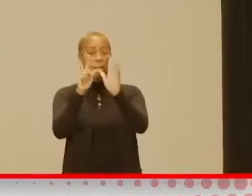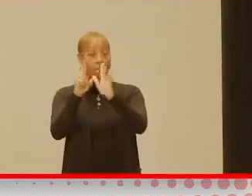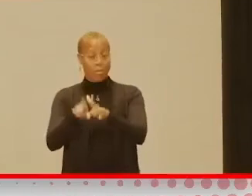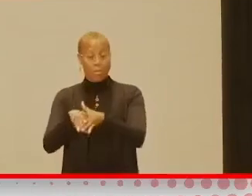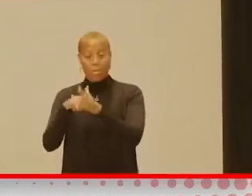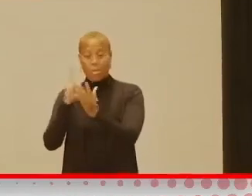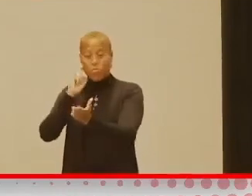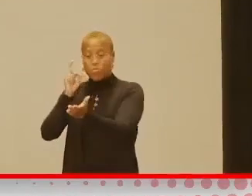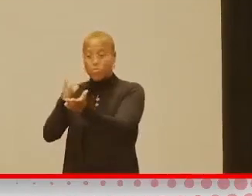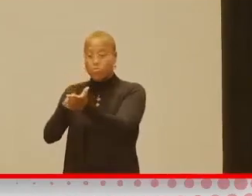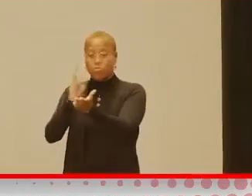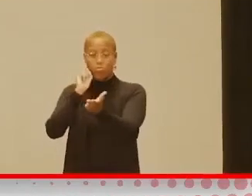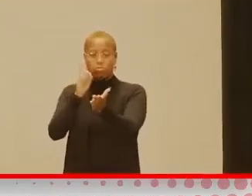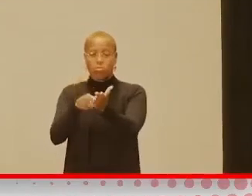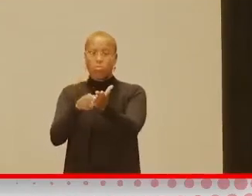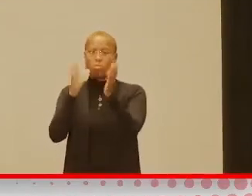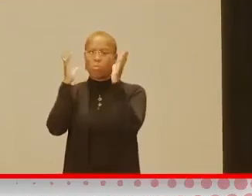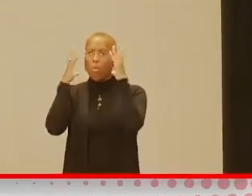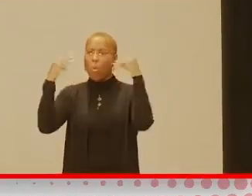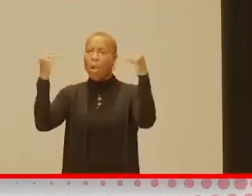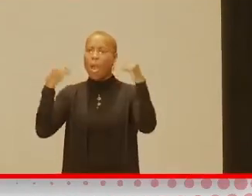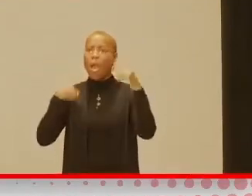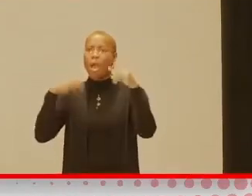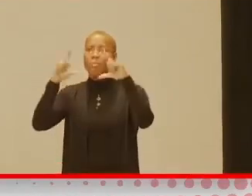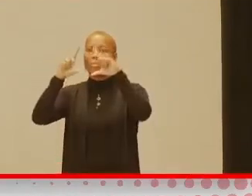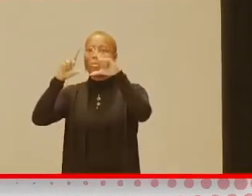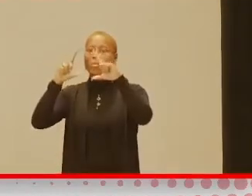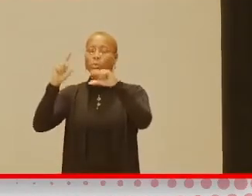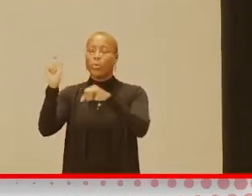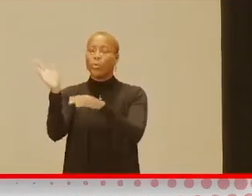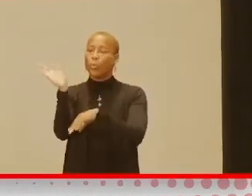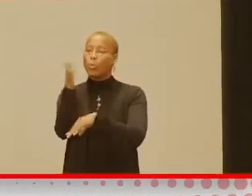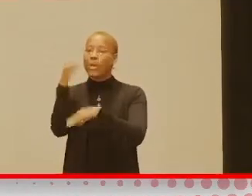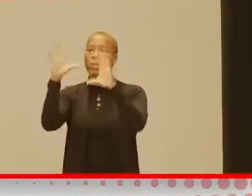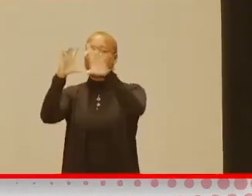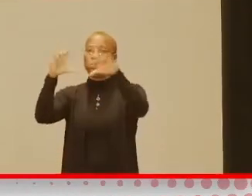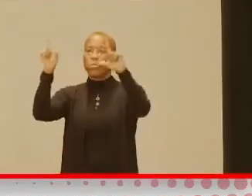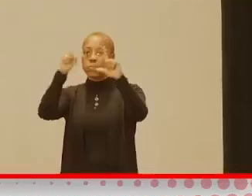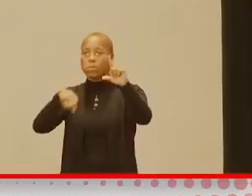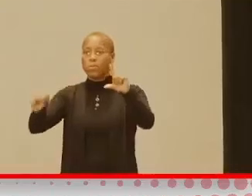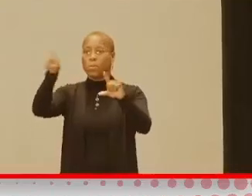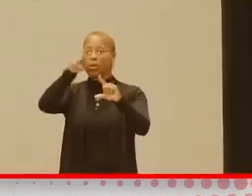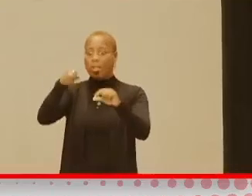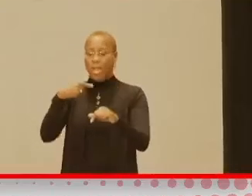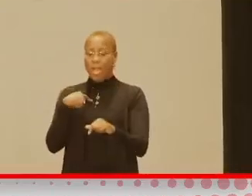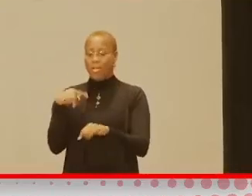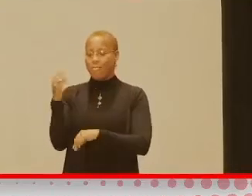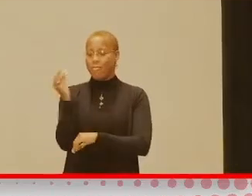notice that Holland has windmills. Holland has tulips.